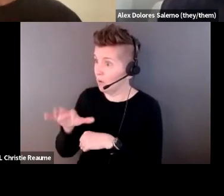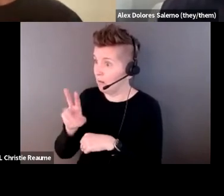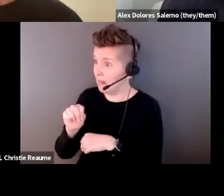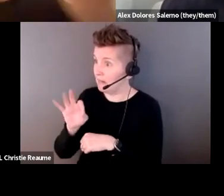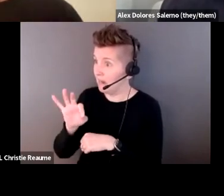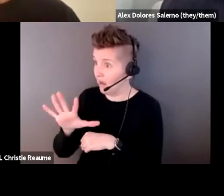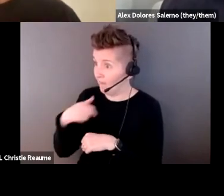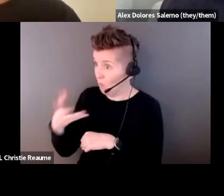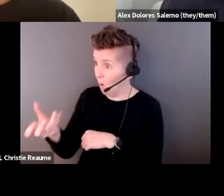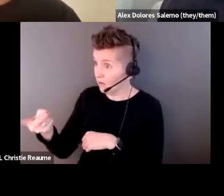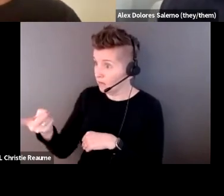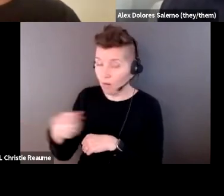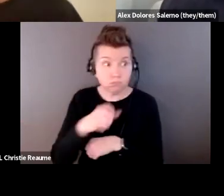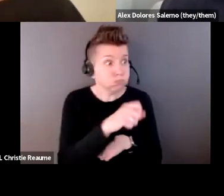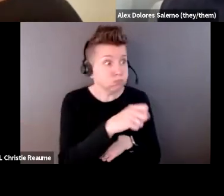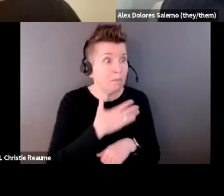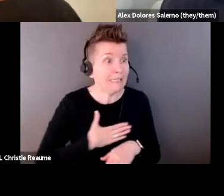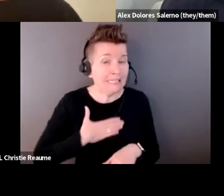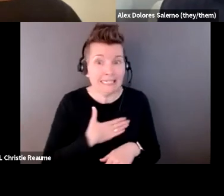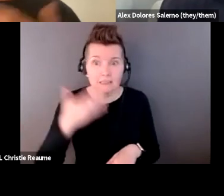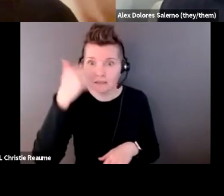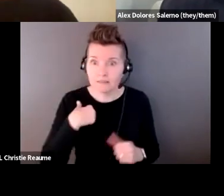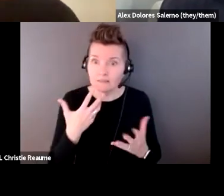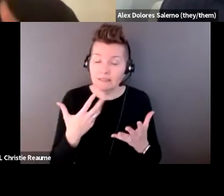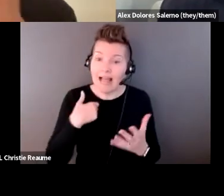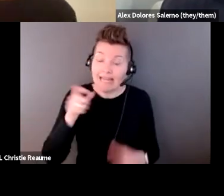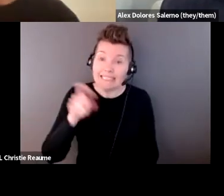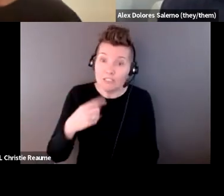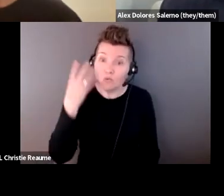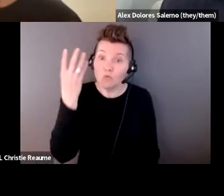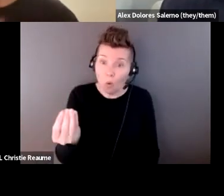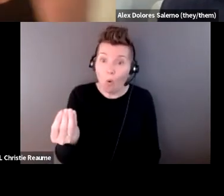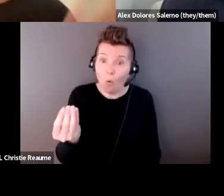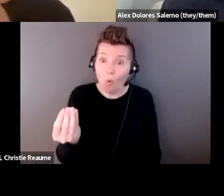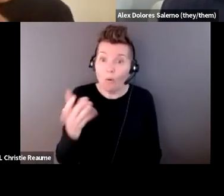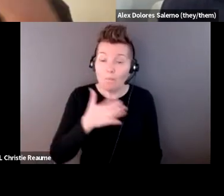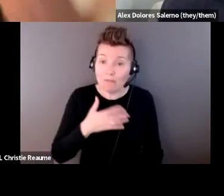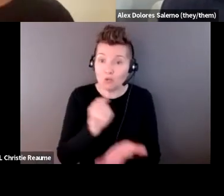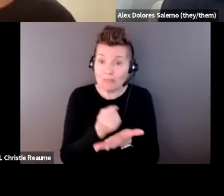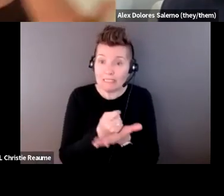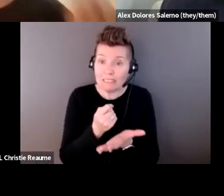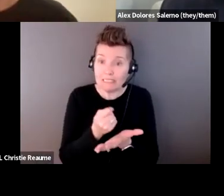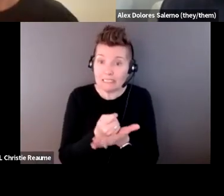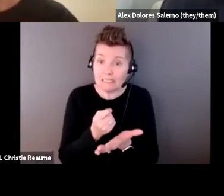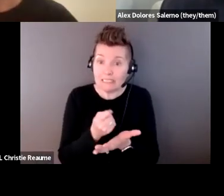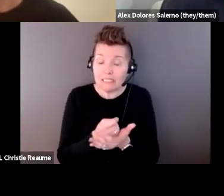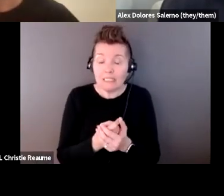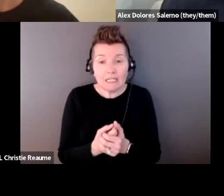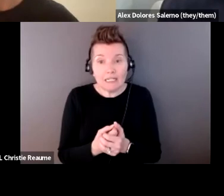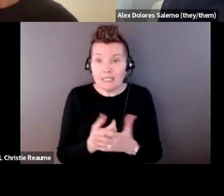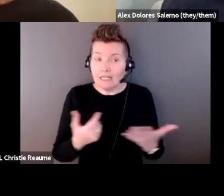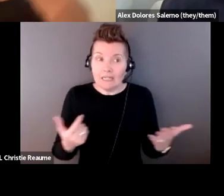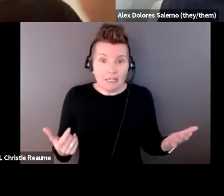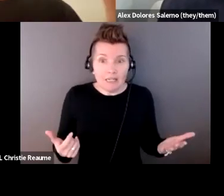like really needed to go to get my treatments and that leads to, you know, then the artwork that I was making.